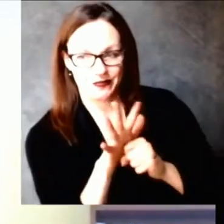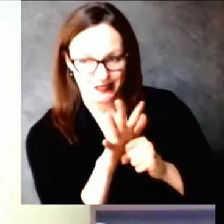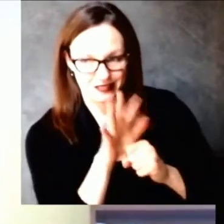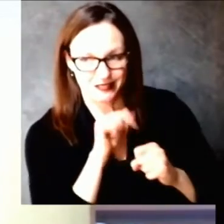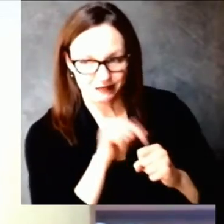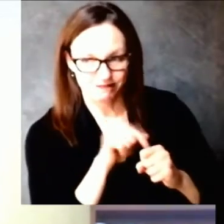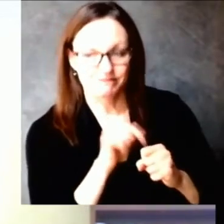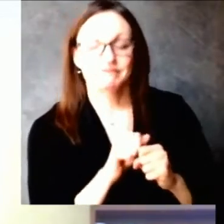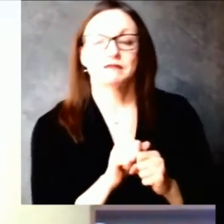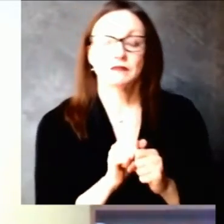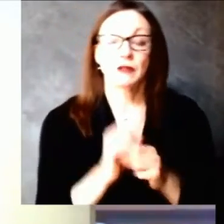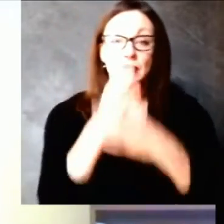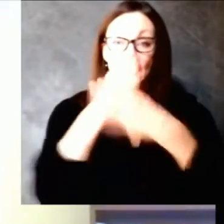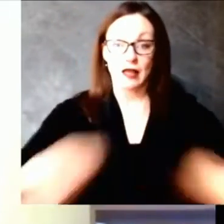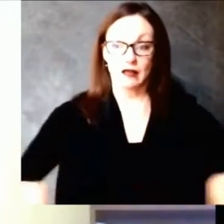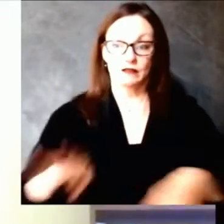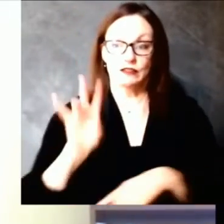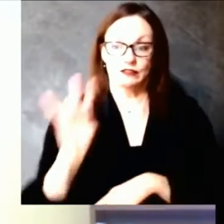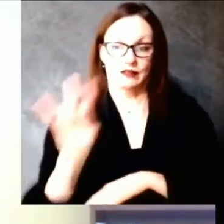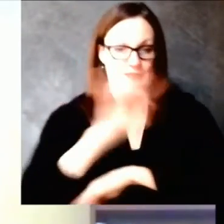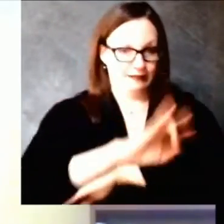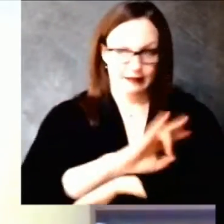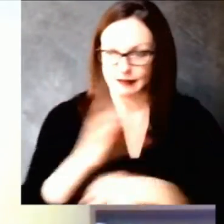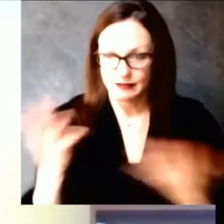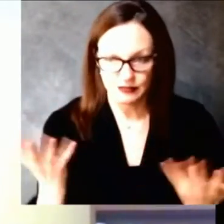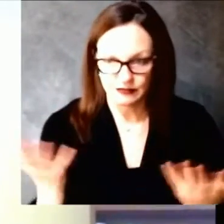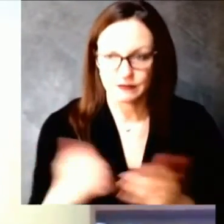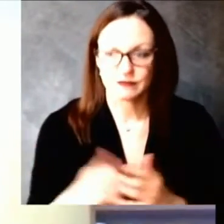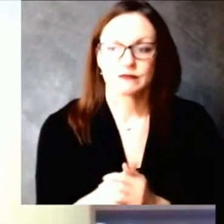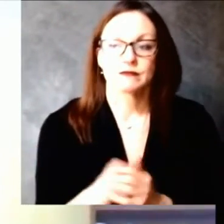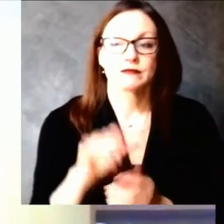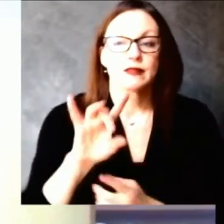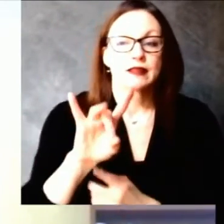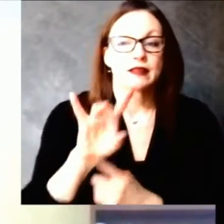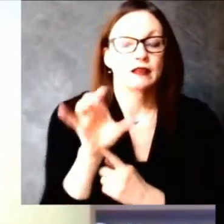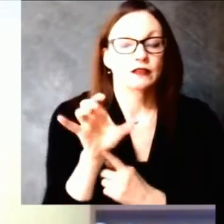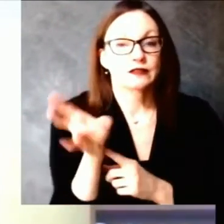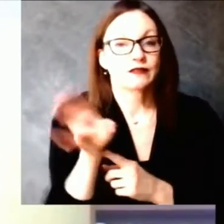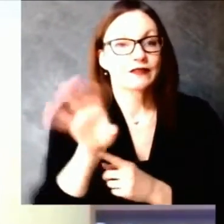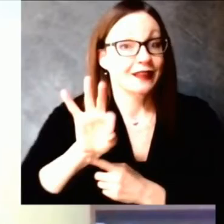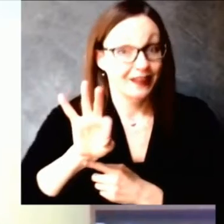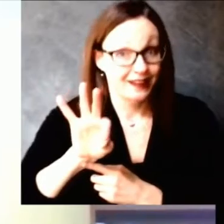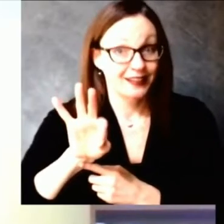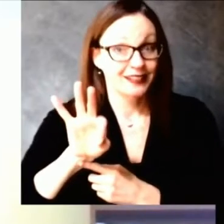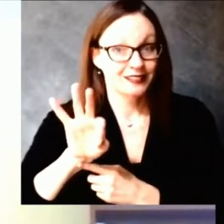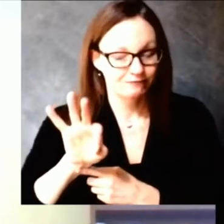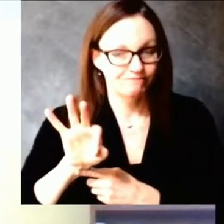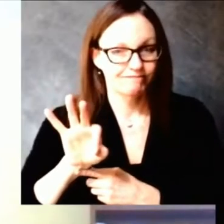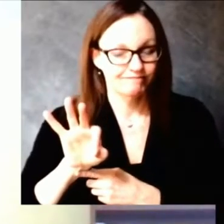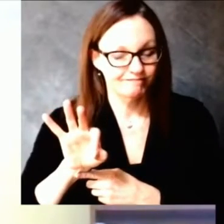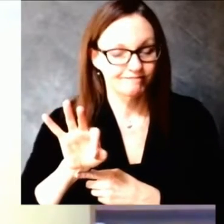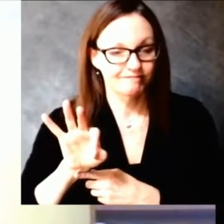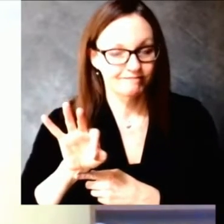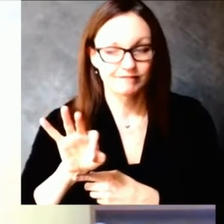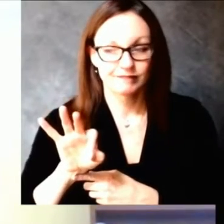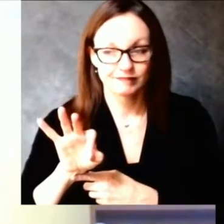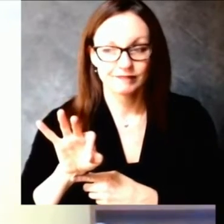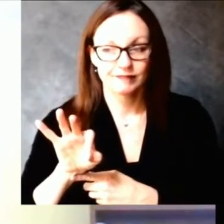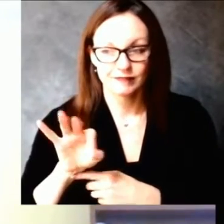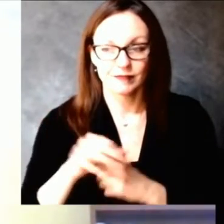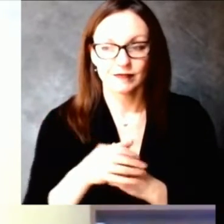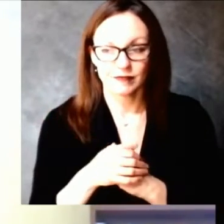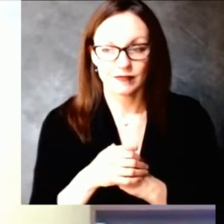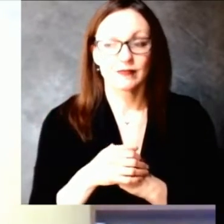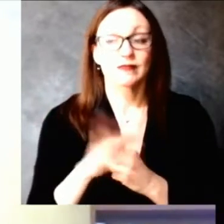Today, we are reporting 11 more Wisconsinites who have died from COVID-19, which brings our